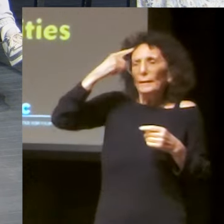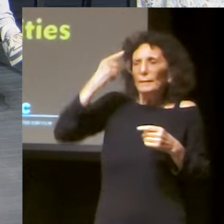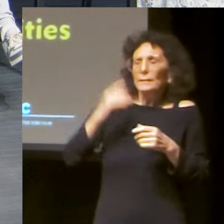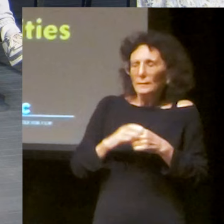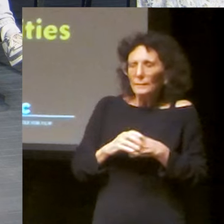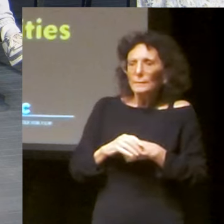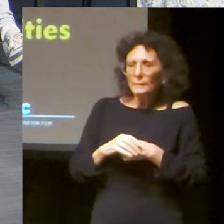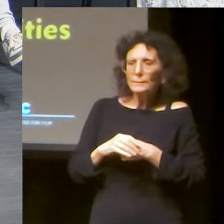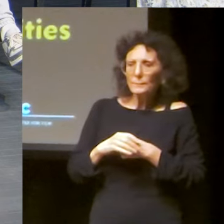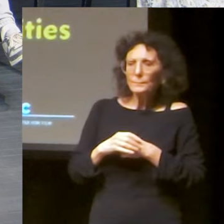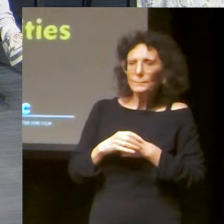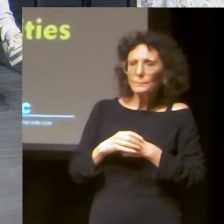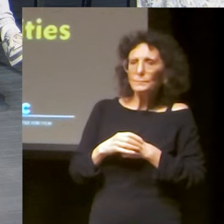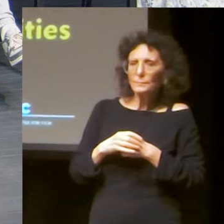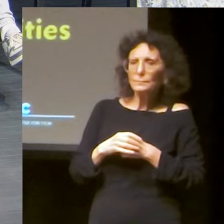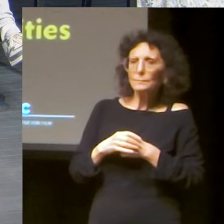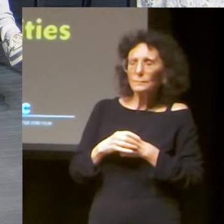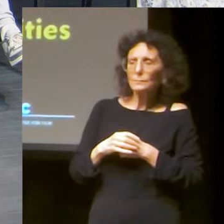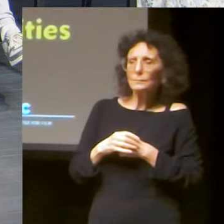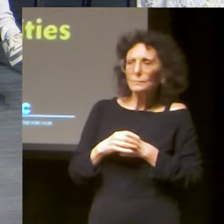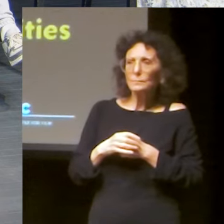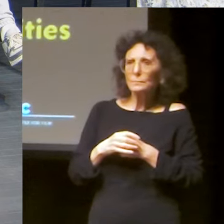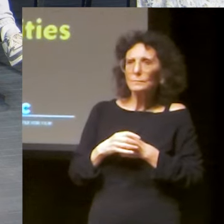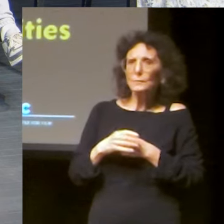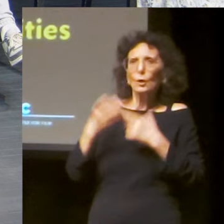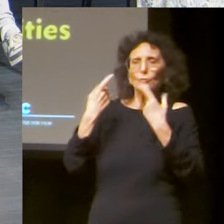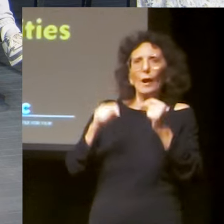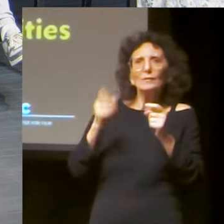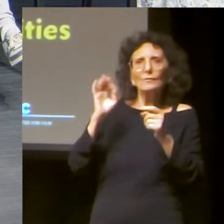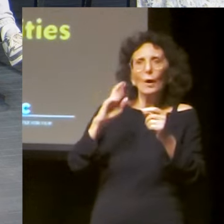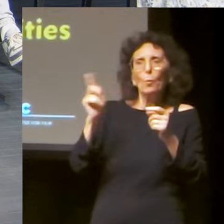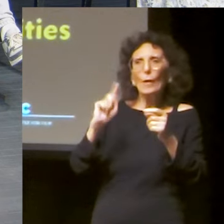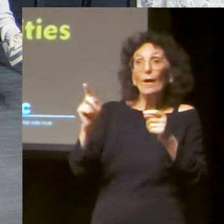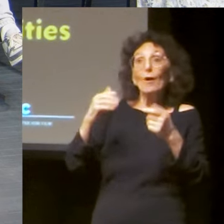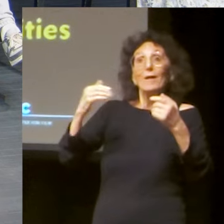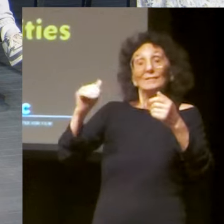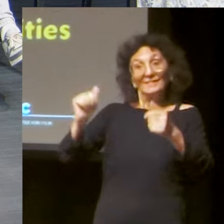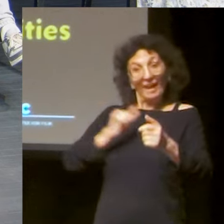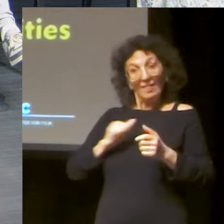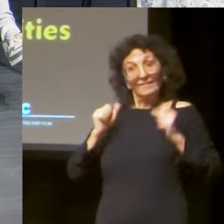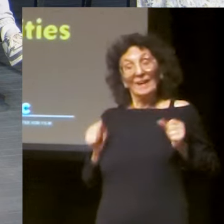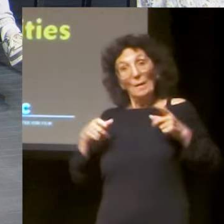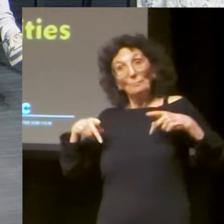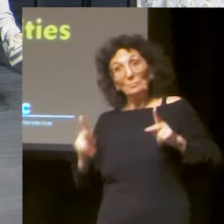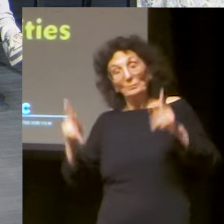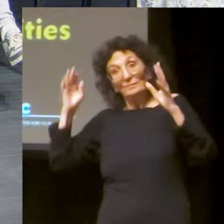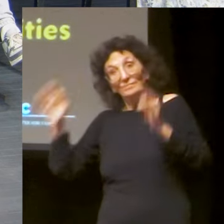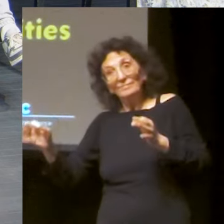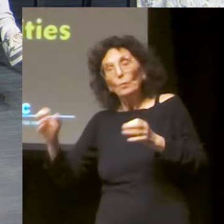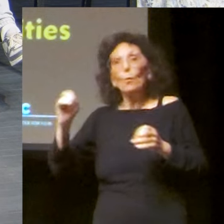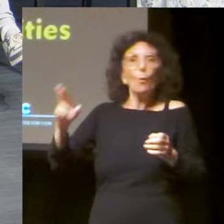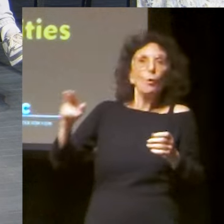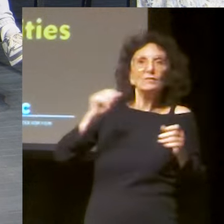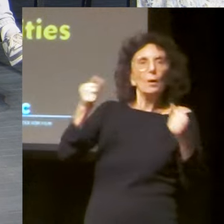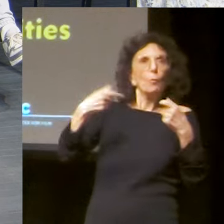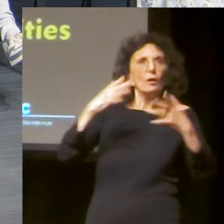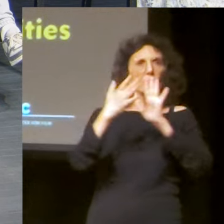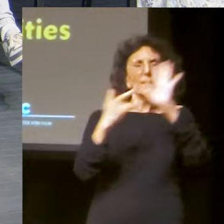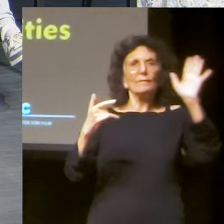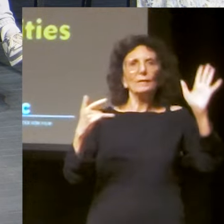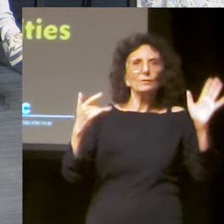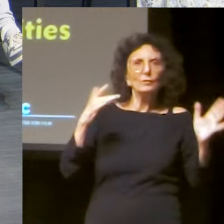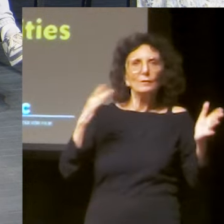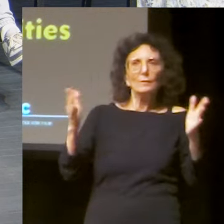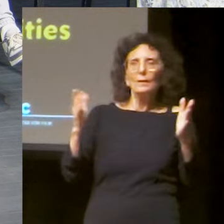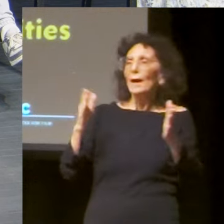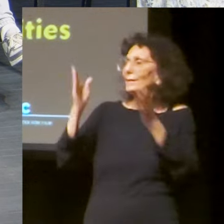becomes victimized. And I think that that trying to find that line